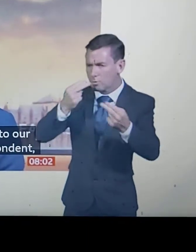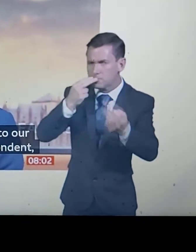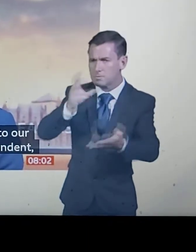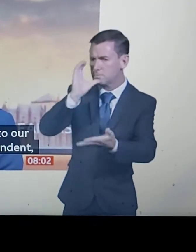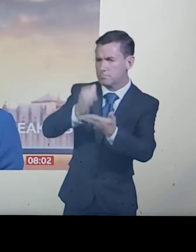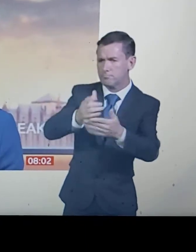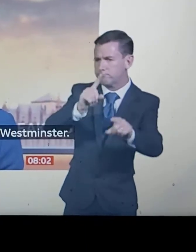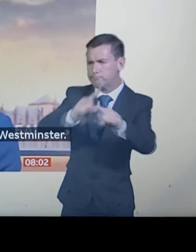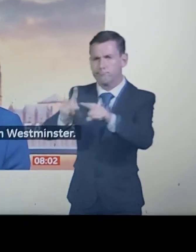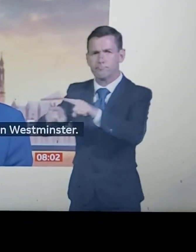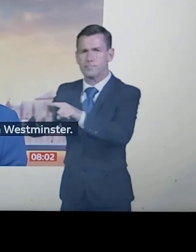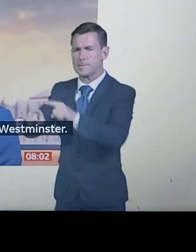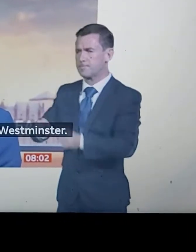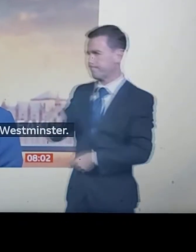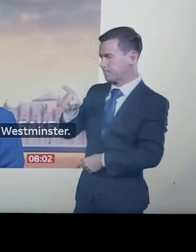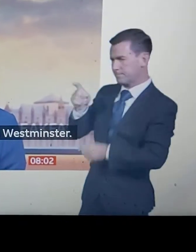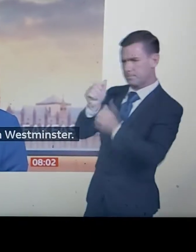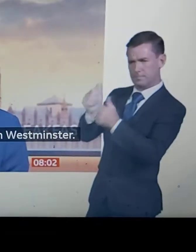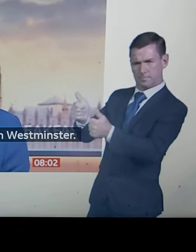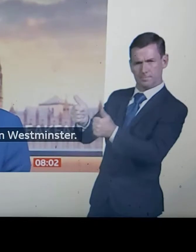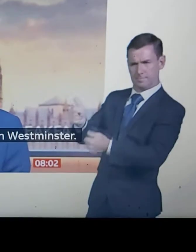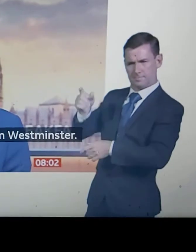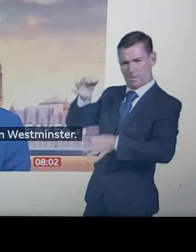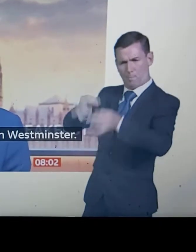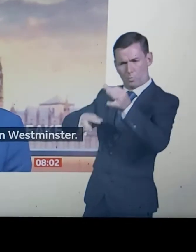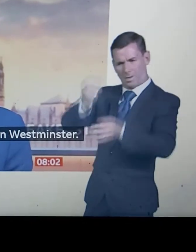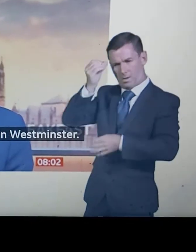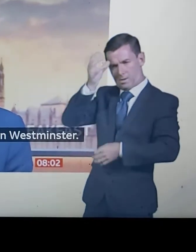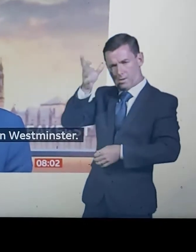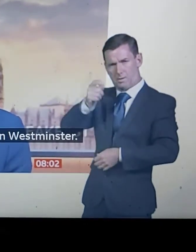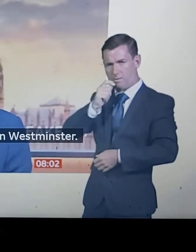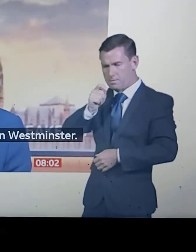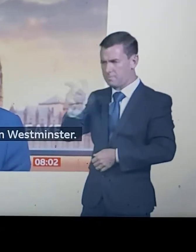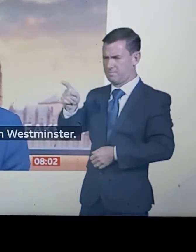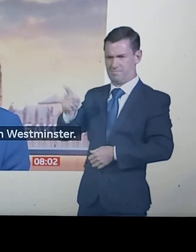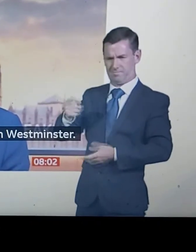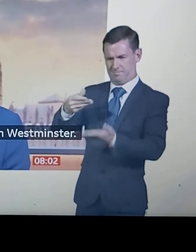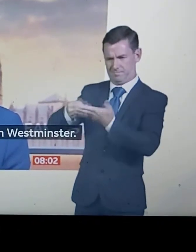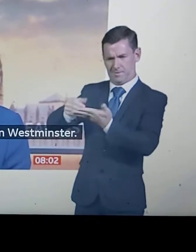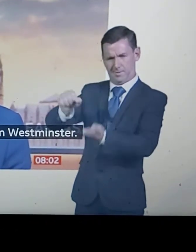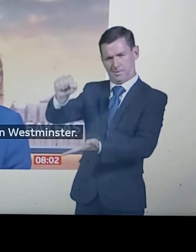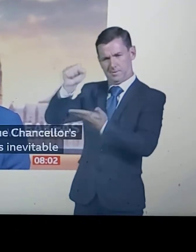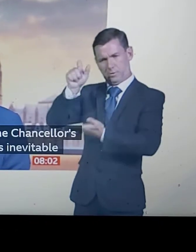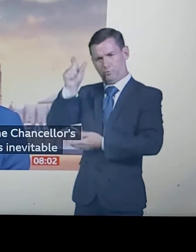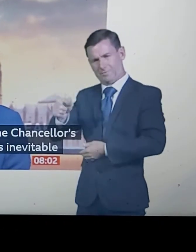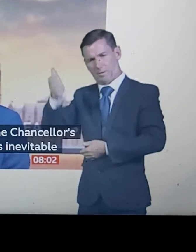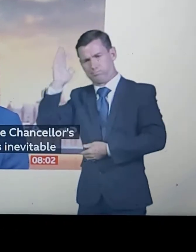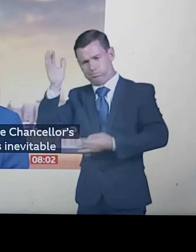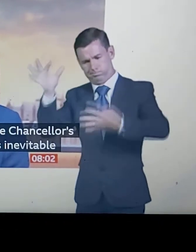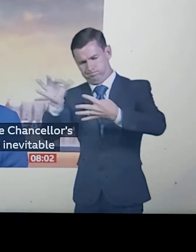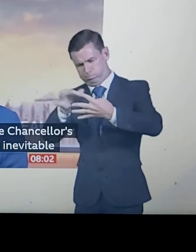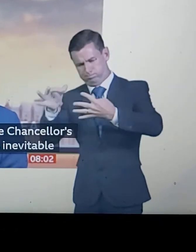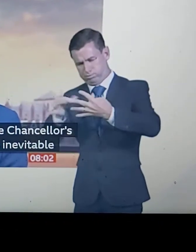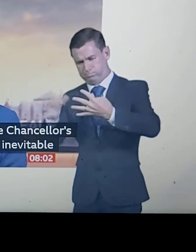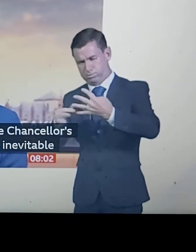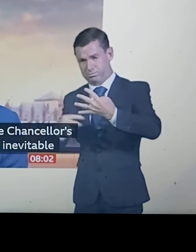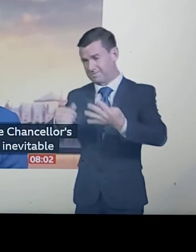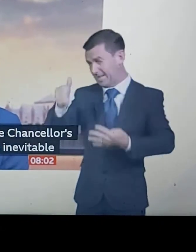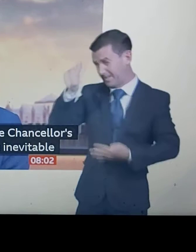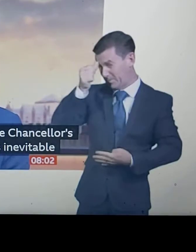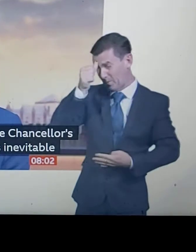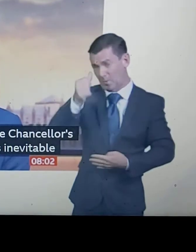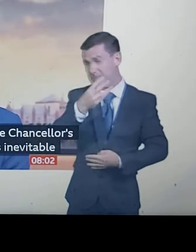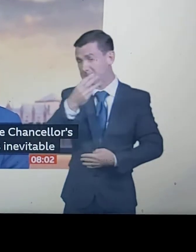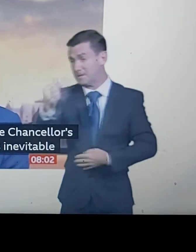Jonathan, so many elements of the Chancellor's announcements. It's inevitable, isn't it, that there will be mixed reactions. Definitely, and that's what we've